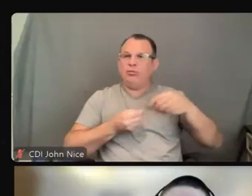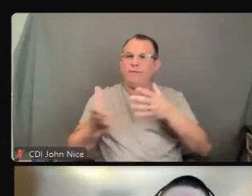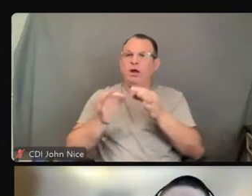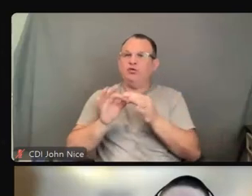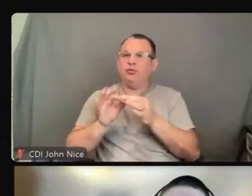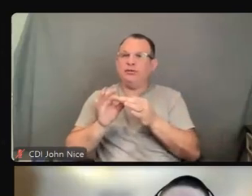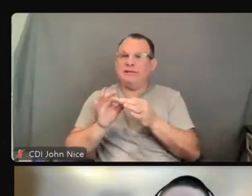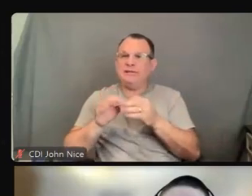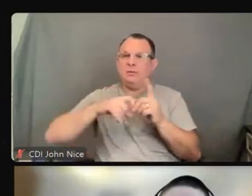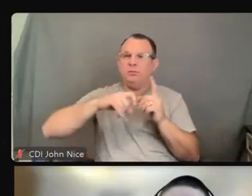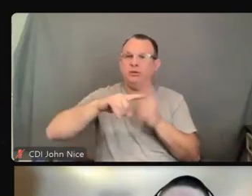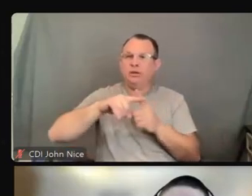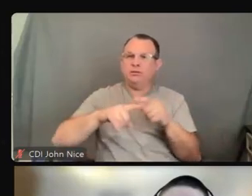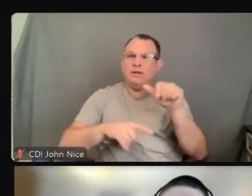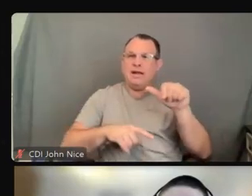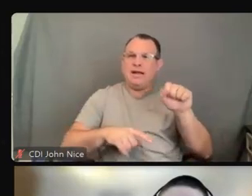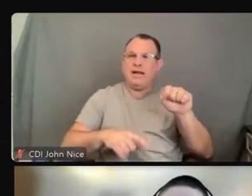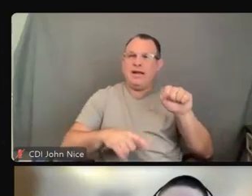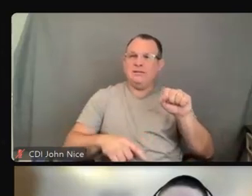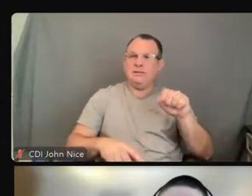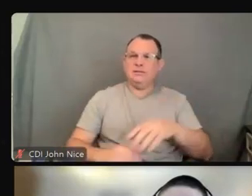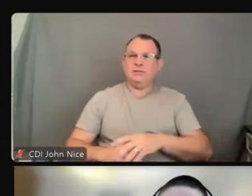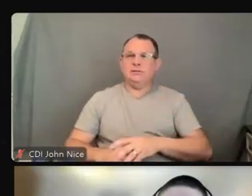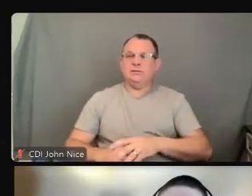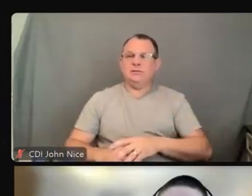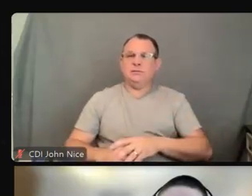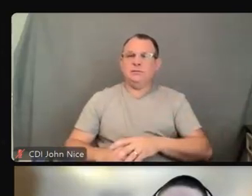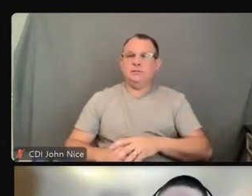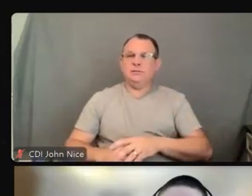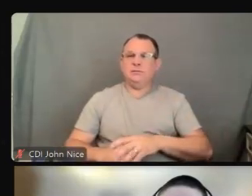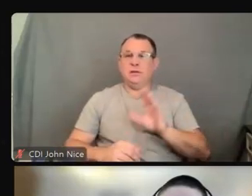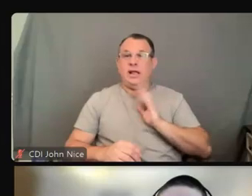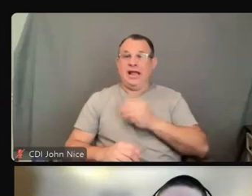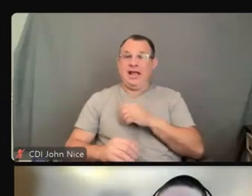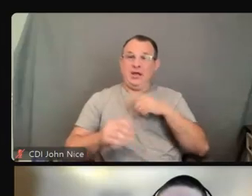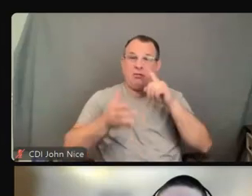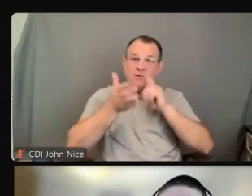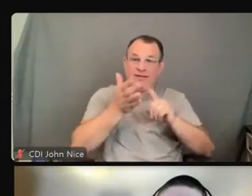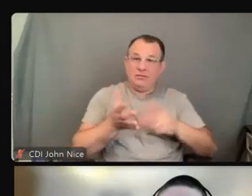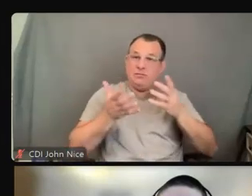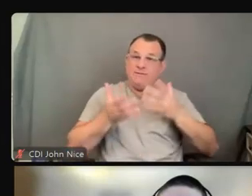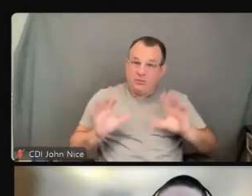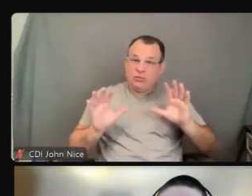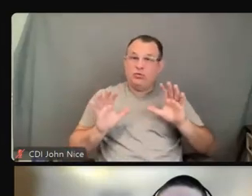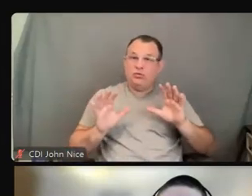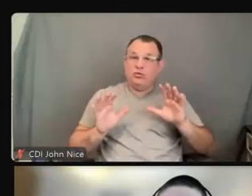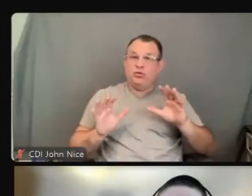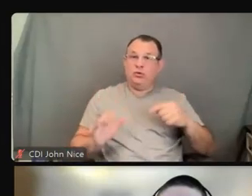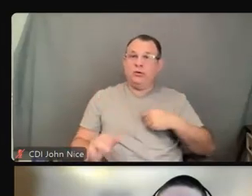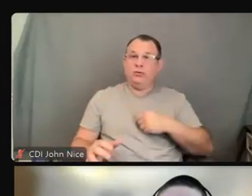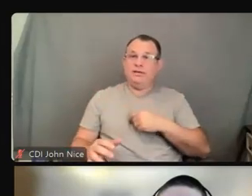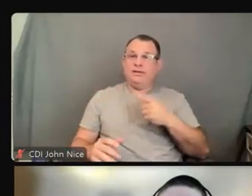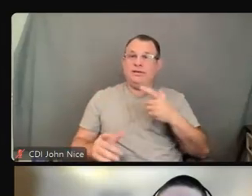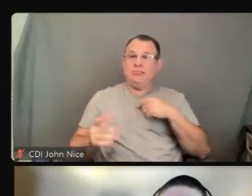And after we concluded our investigation, we reached out to the